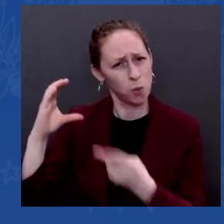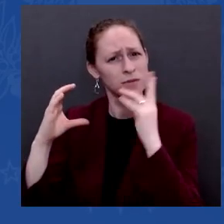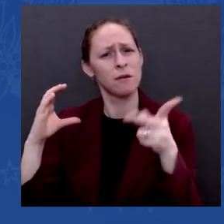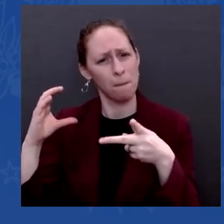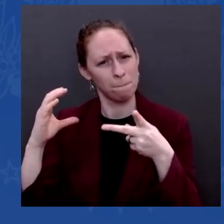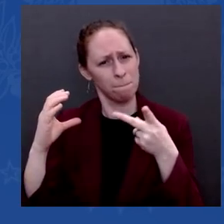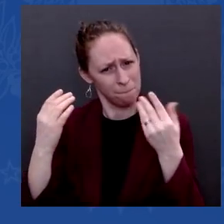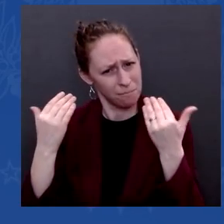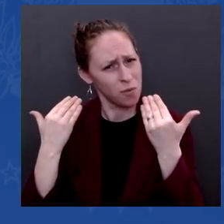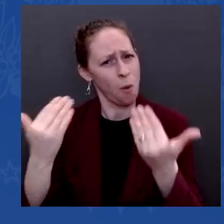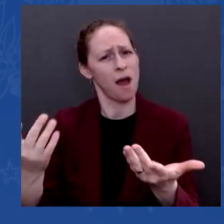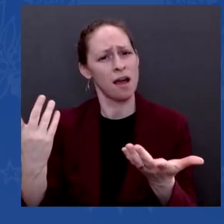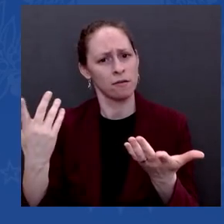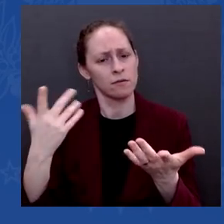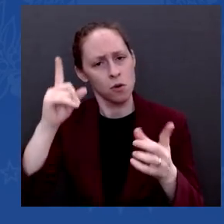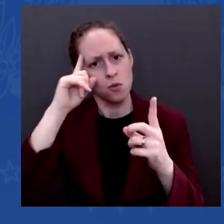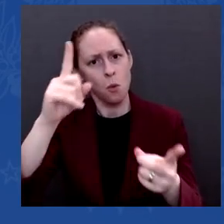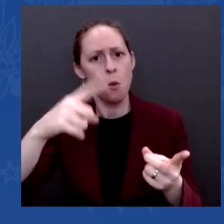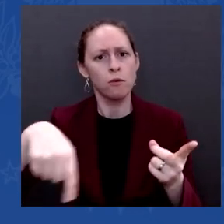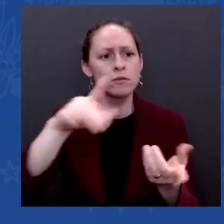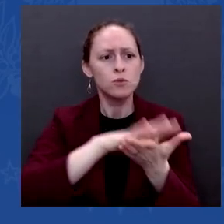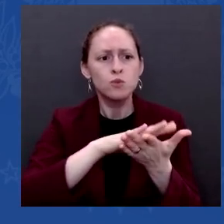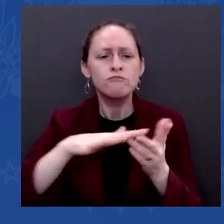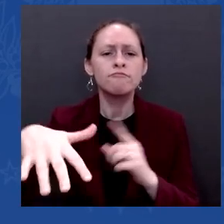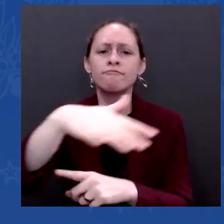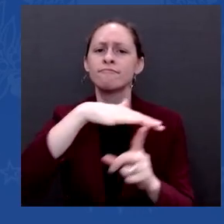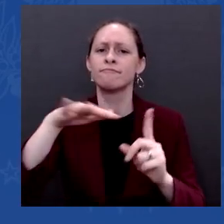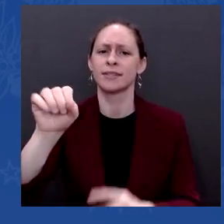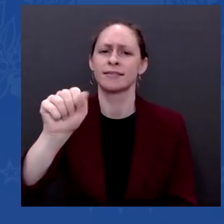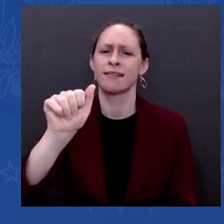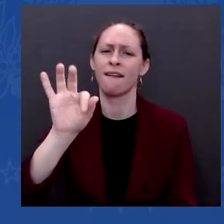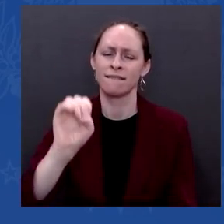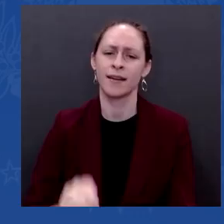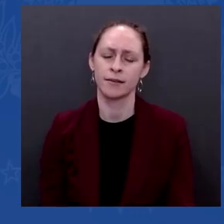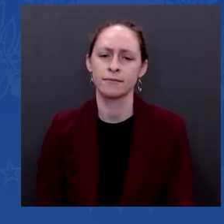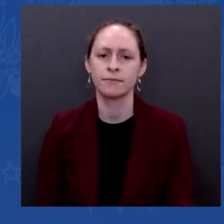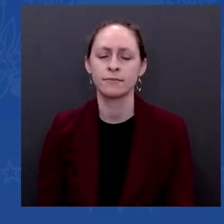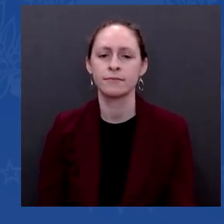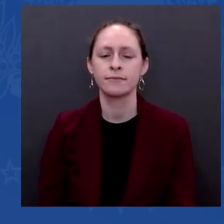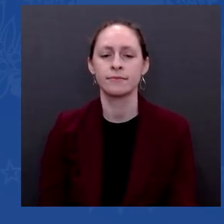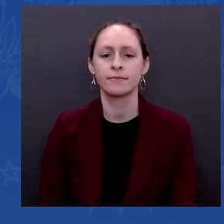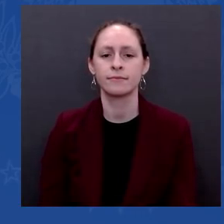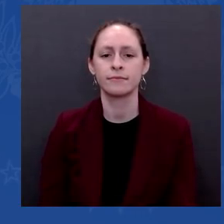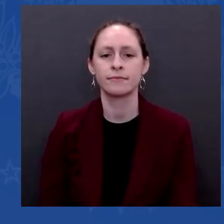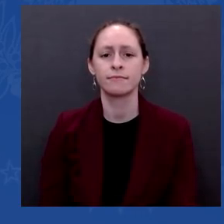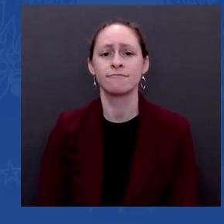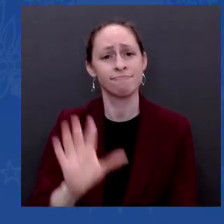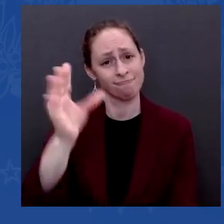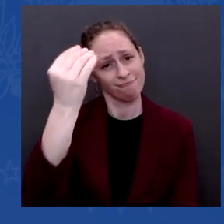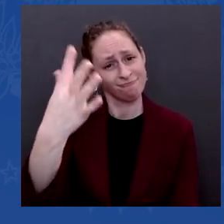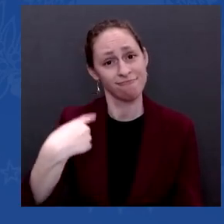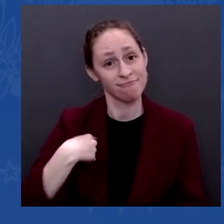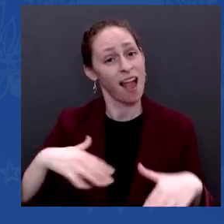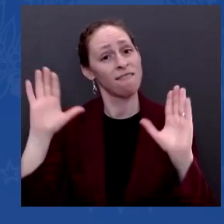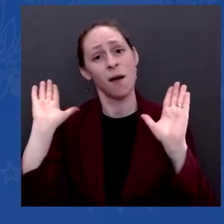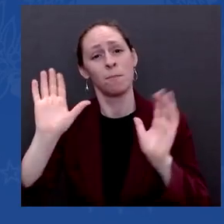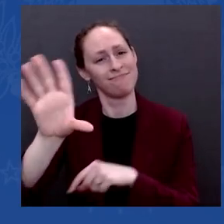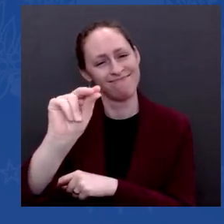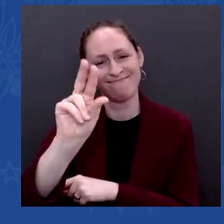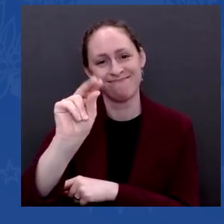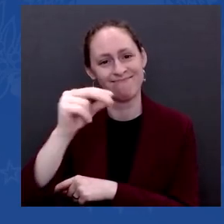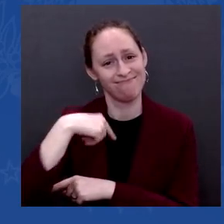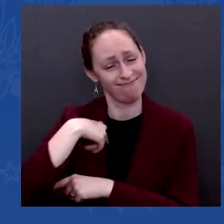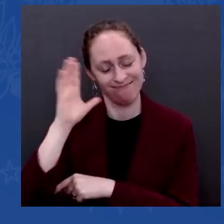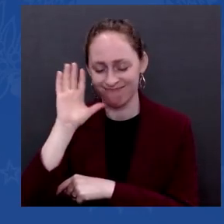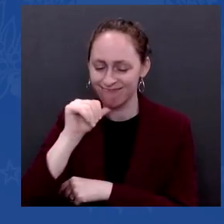not going to give up and accept things as they are now. Some people may call what's happening now the new normal. I